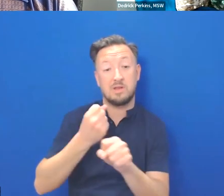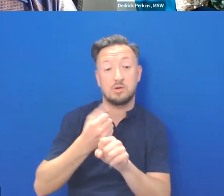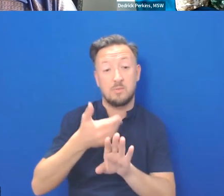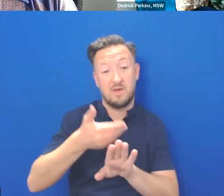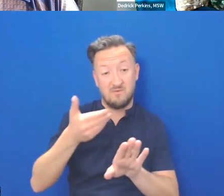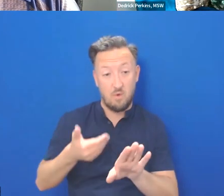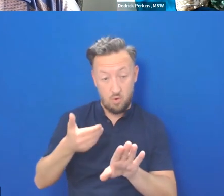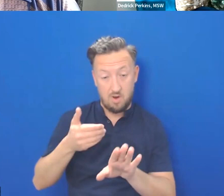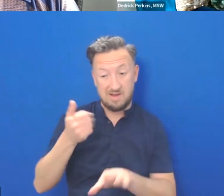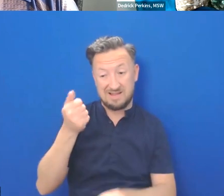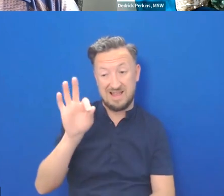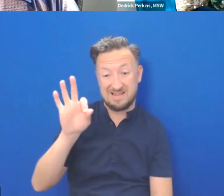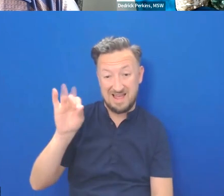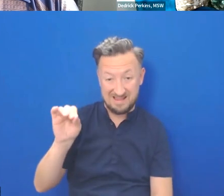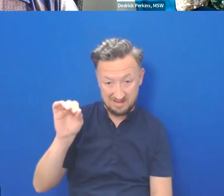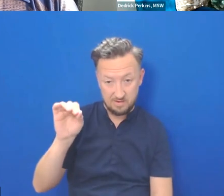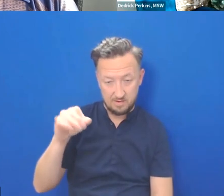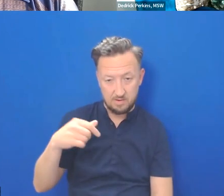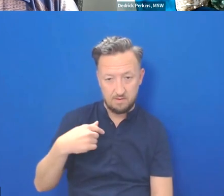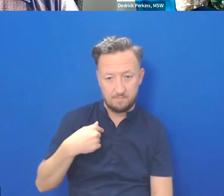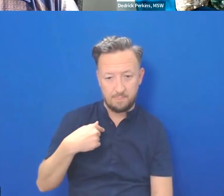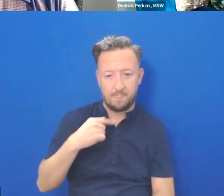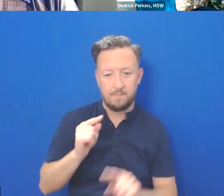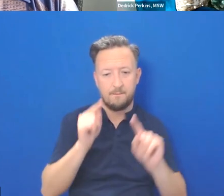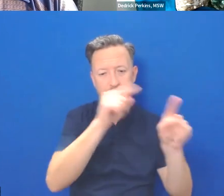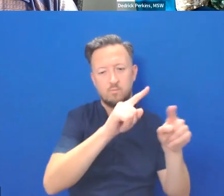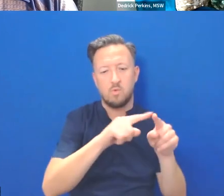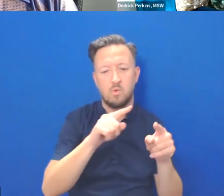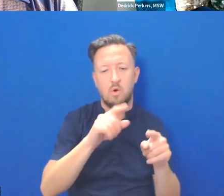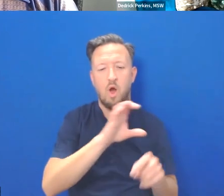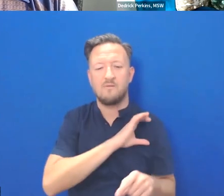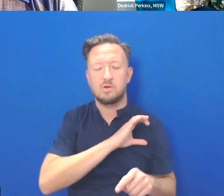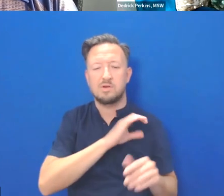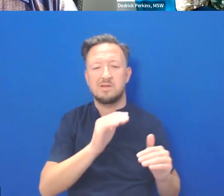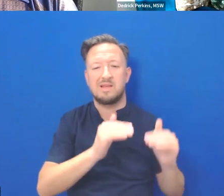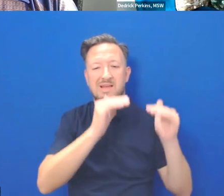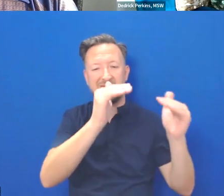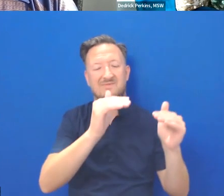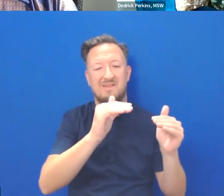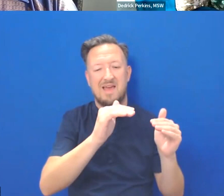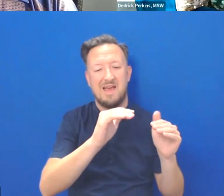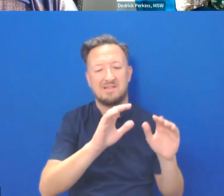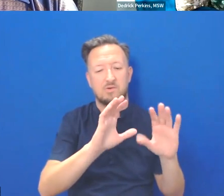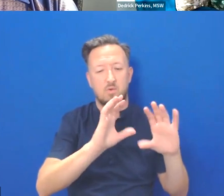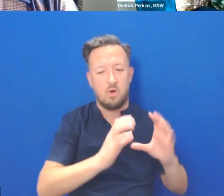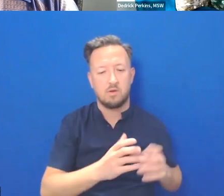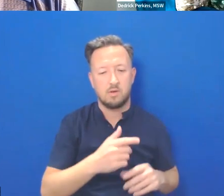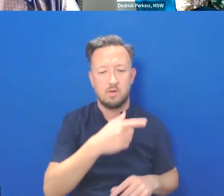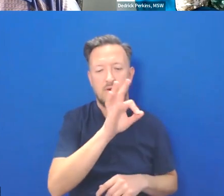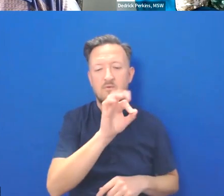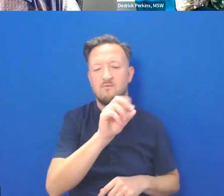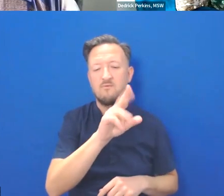in 1990, I was going to officer's advanced course at Fort Sula, Oklahoma, as an army captain, field artillery captain.